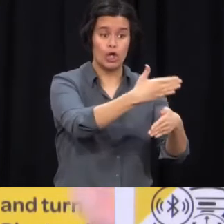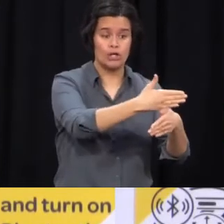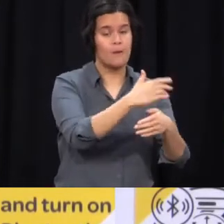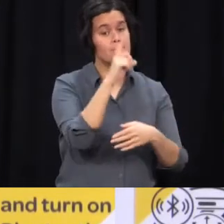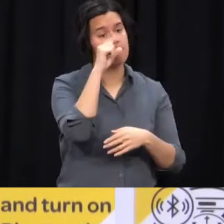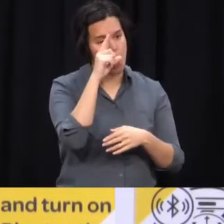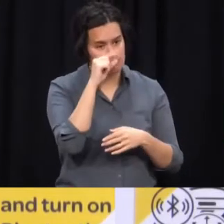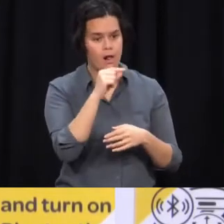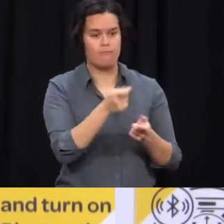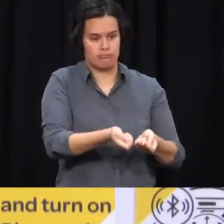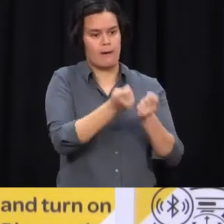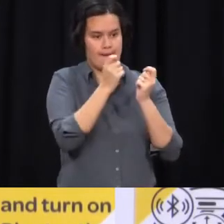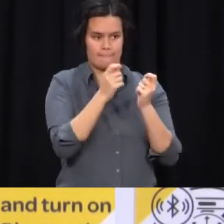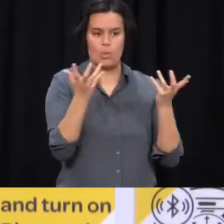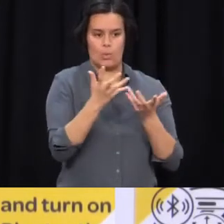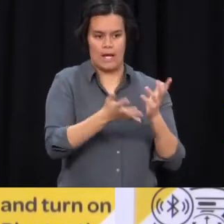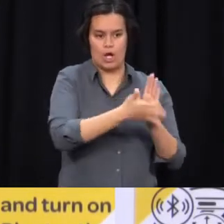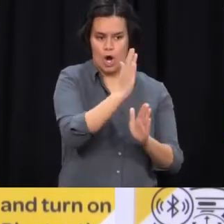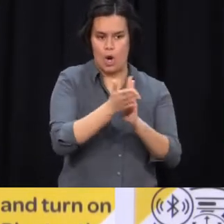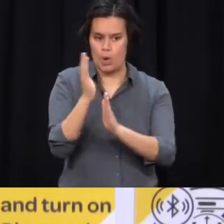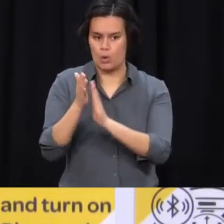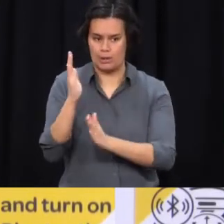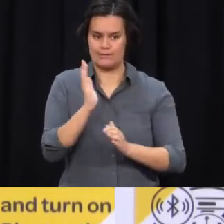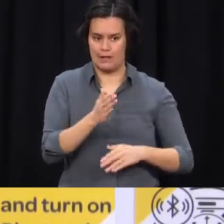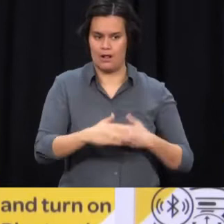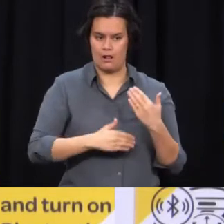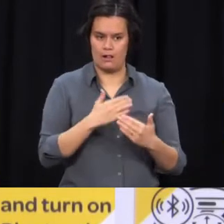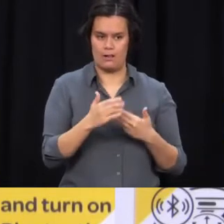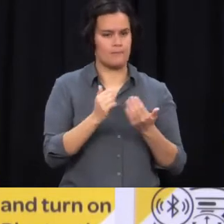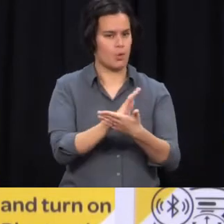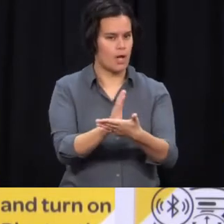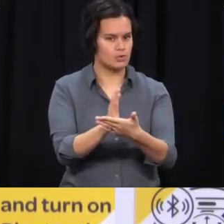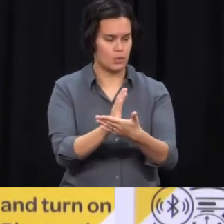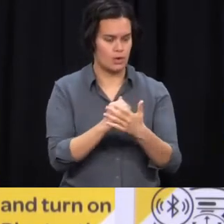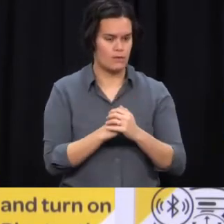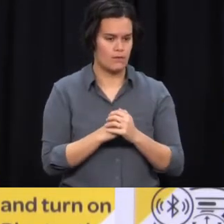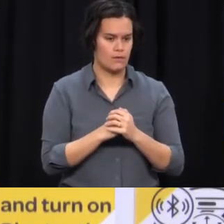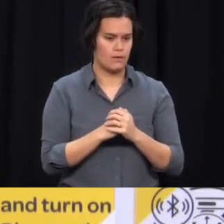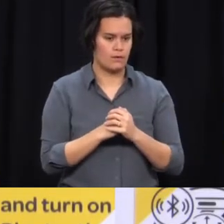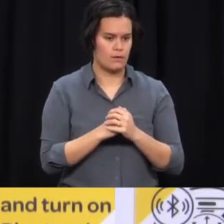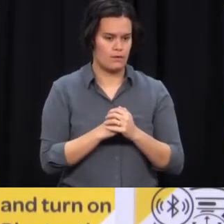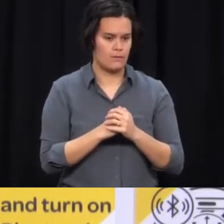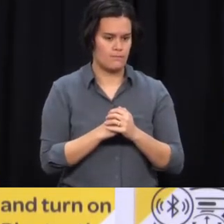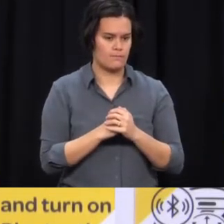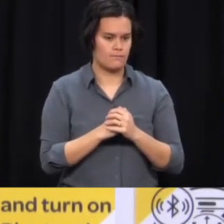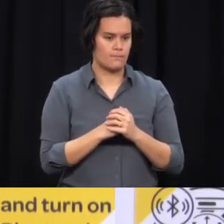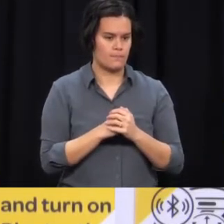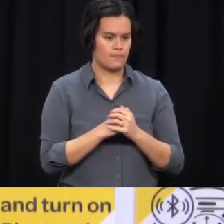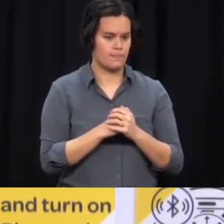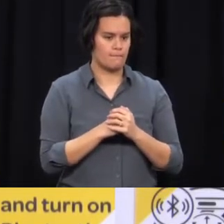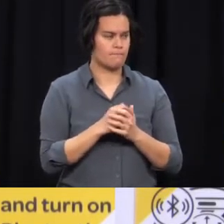cluster, do you know how many people who are contacts of cases have been essential workers and might have been out and about?